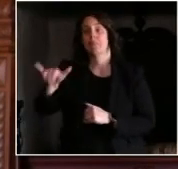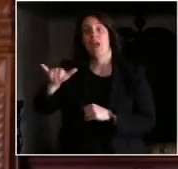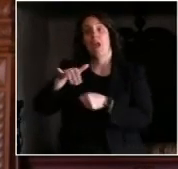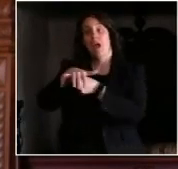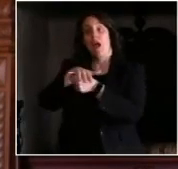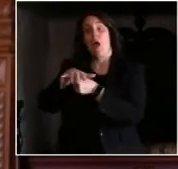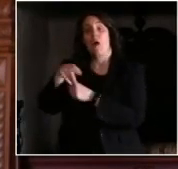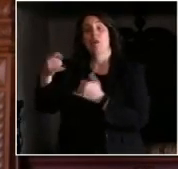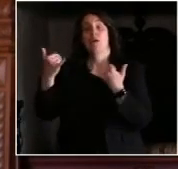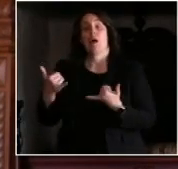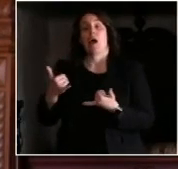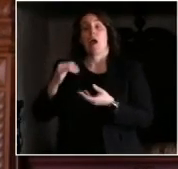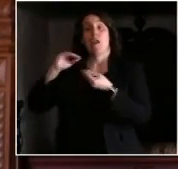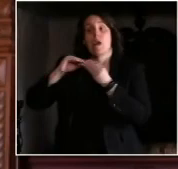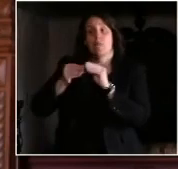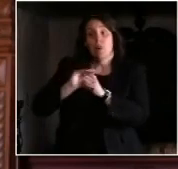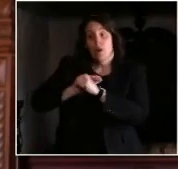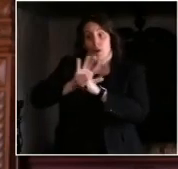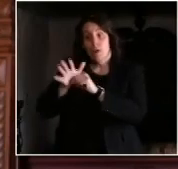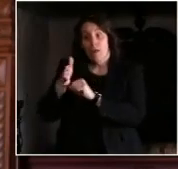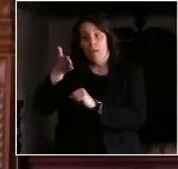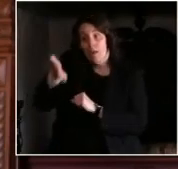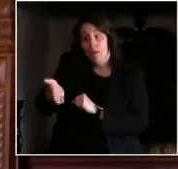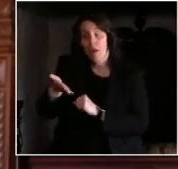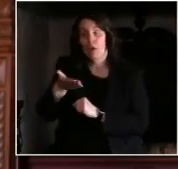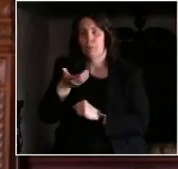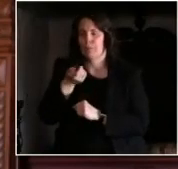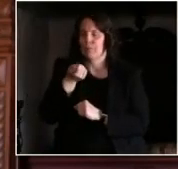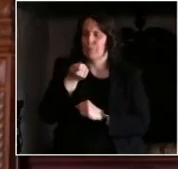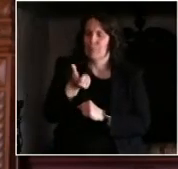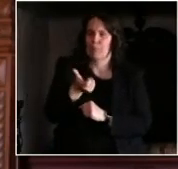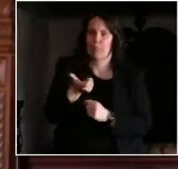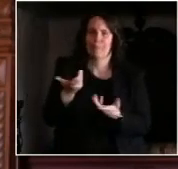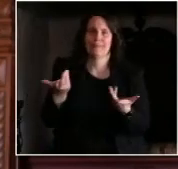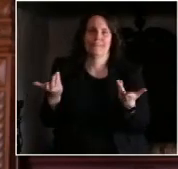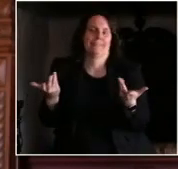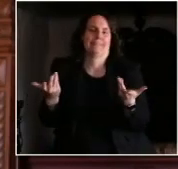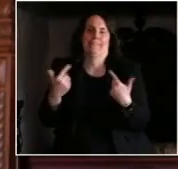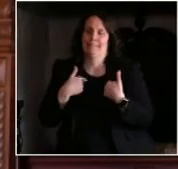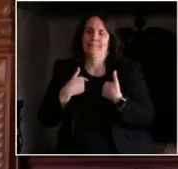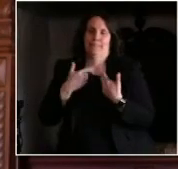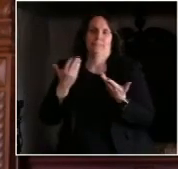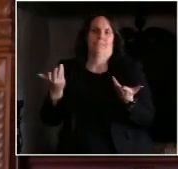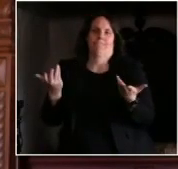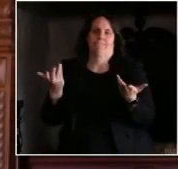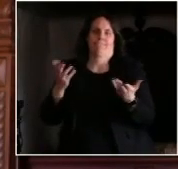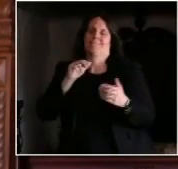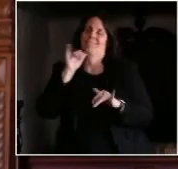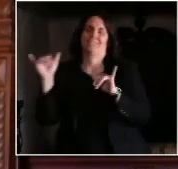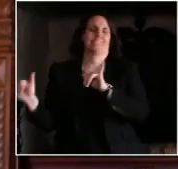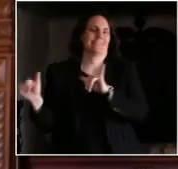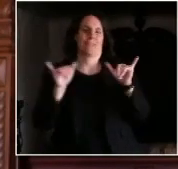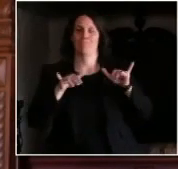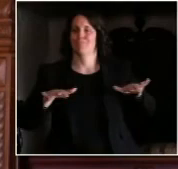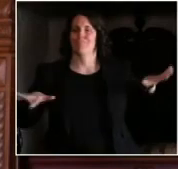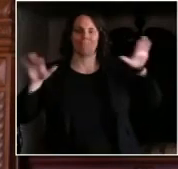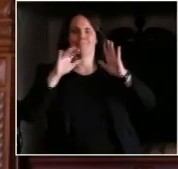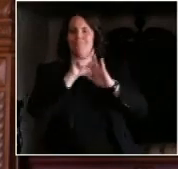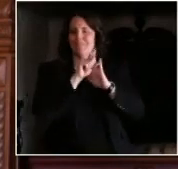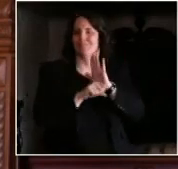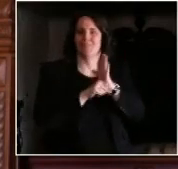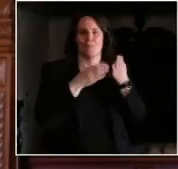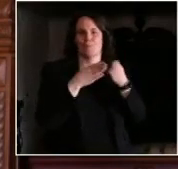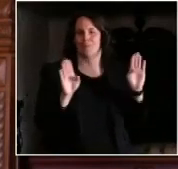definitely a concern, it's not at the same level of concern that we saw with the spring election in other parts of the state. And the final thing I think that's